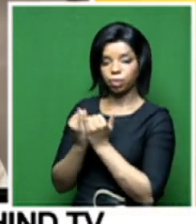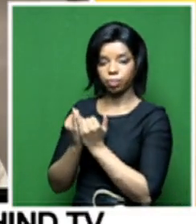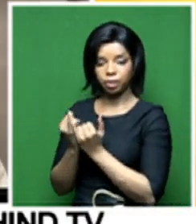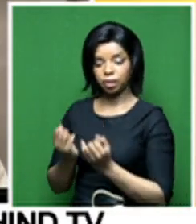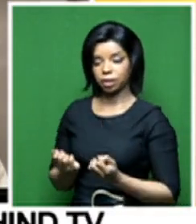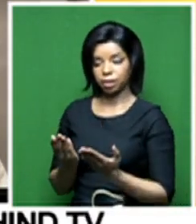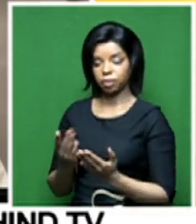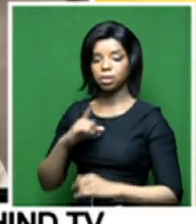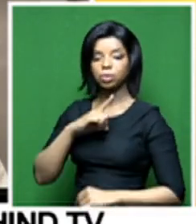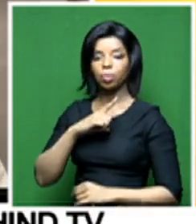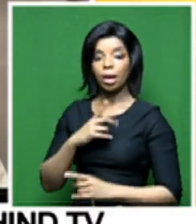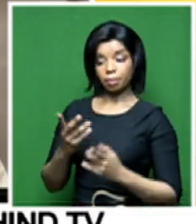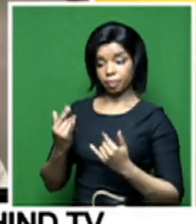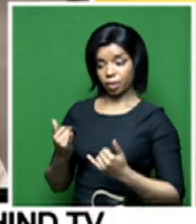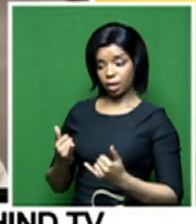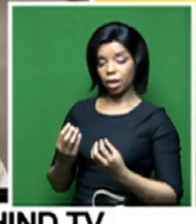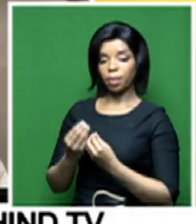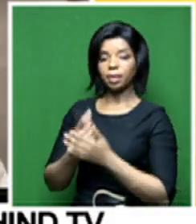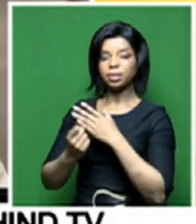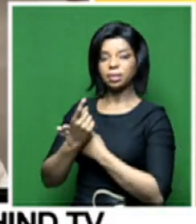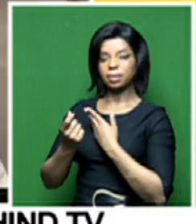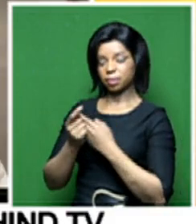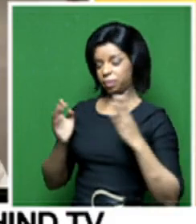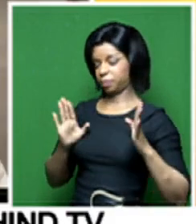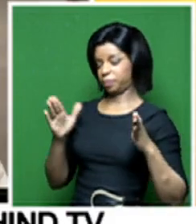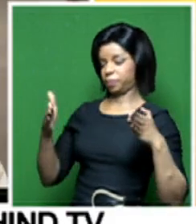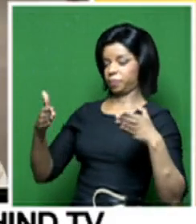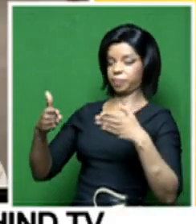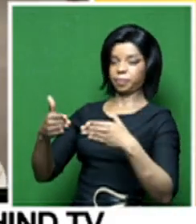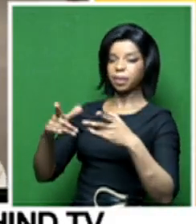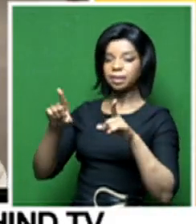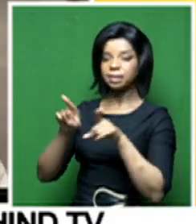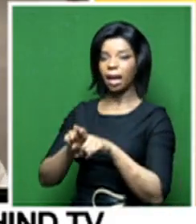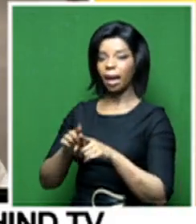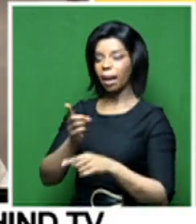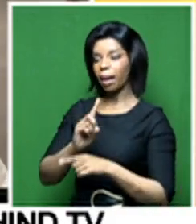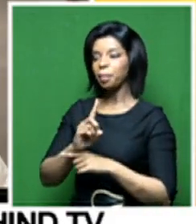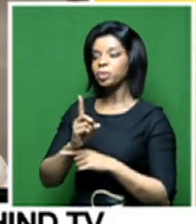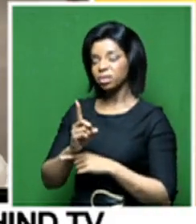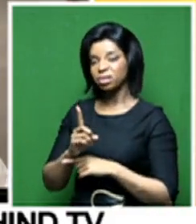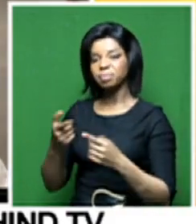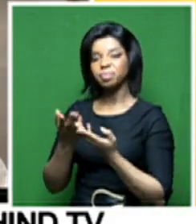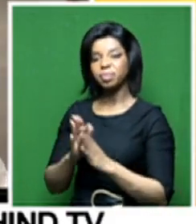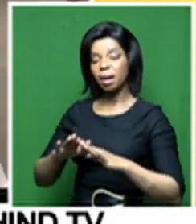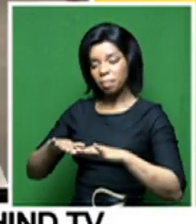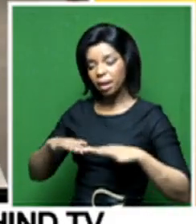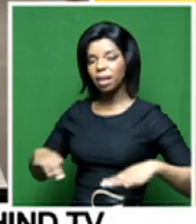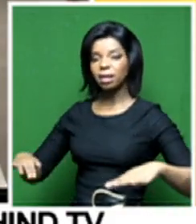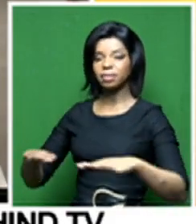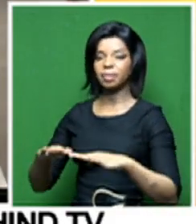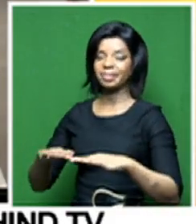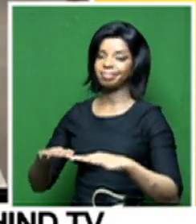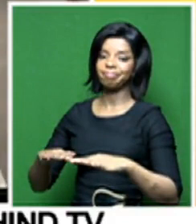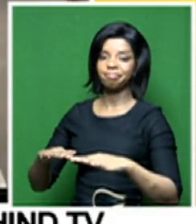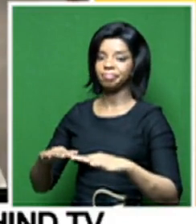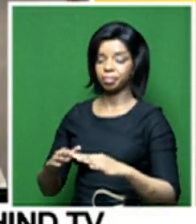is too narrow. and platform-specific to capture the range of new audiovisual platforms and gadgets. So we spoke about that